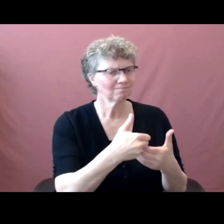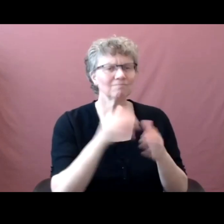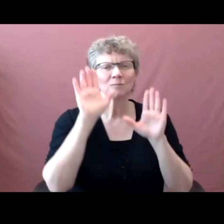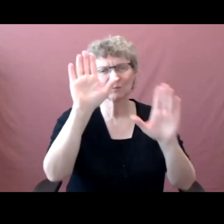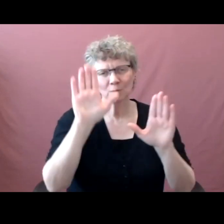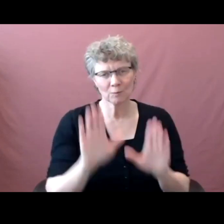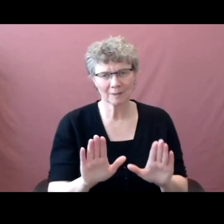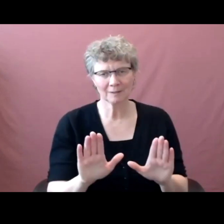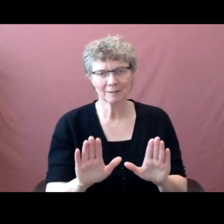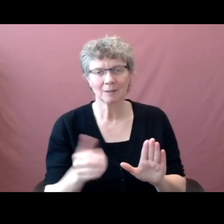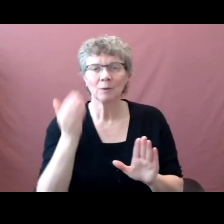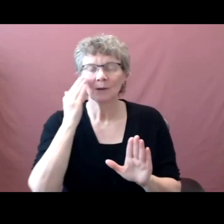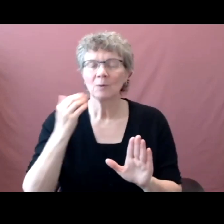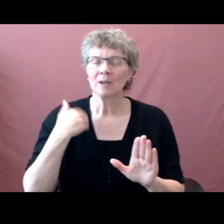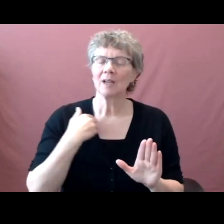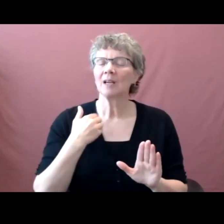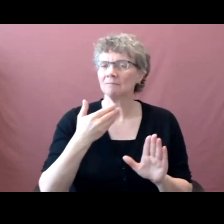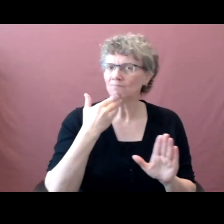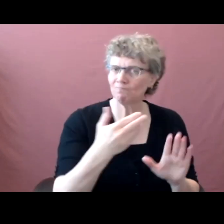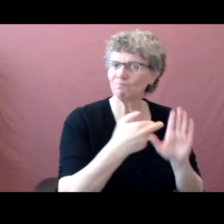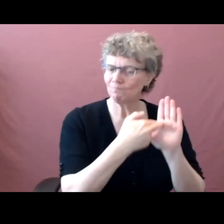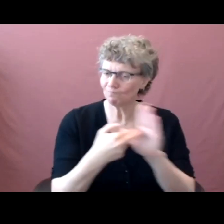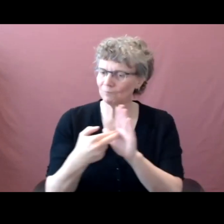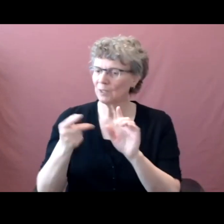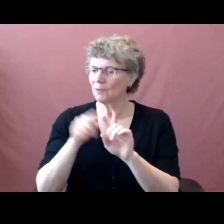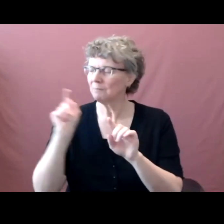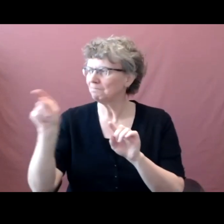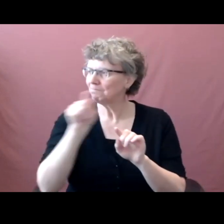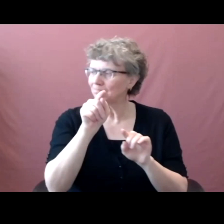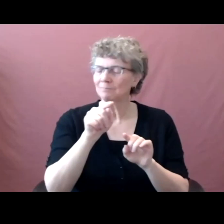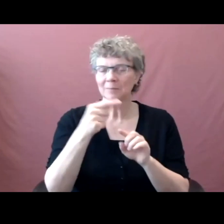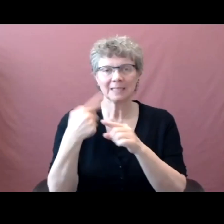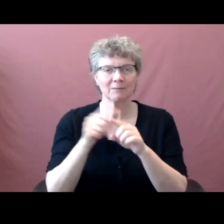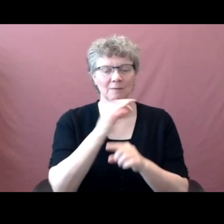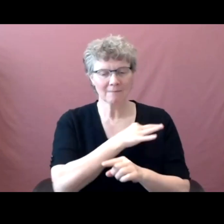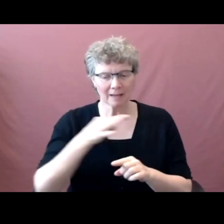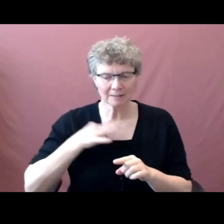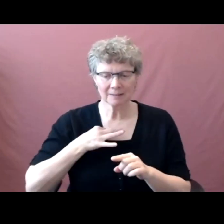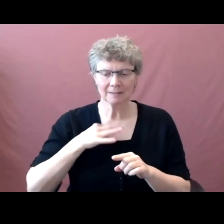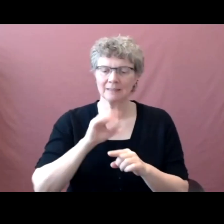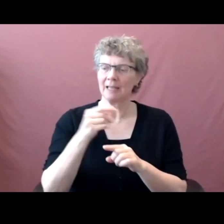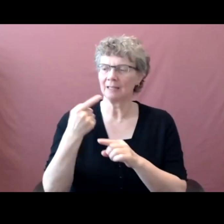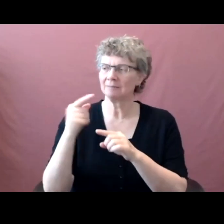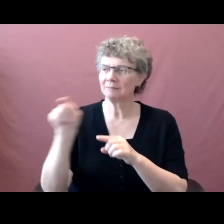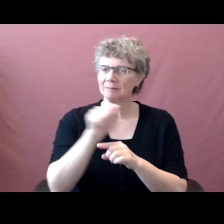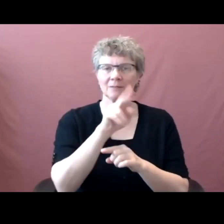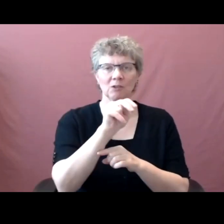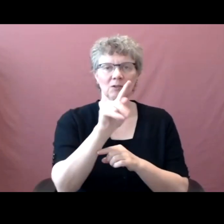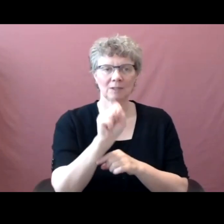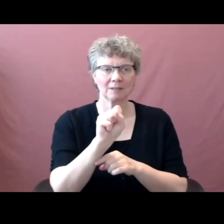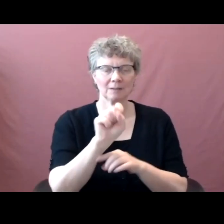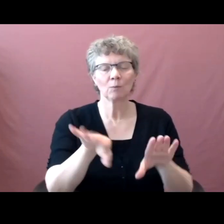from across the faculties and central units. So again, thank you everybody for being here. I'd like to first begin with our treaty acknowledgement.